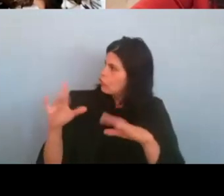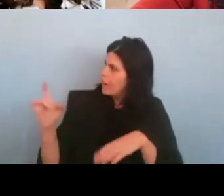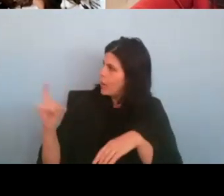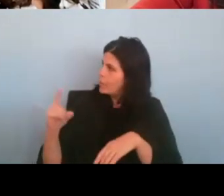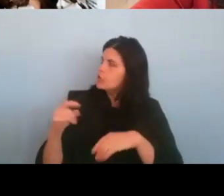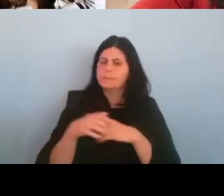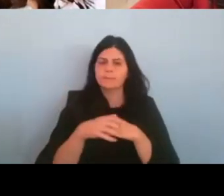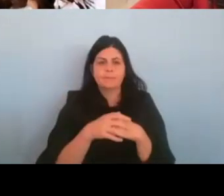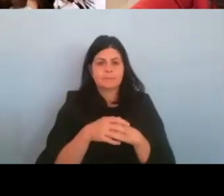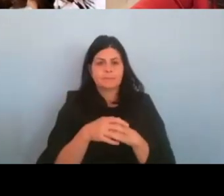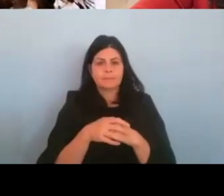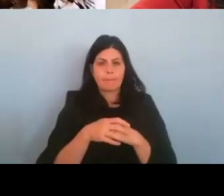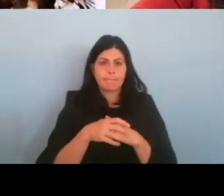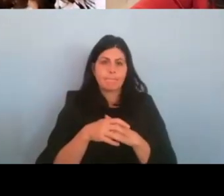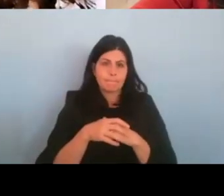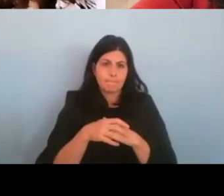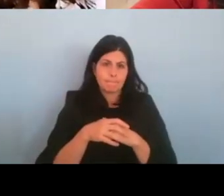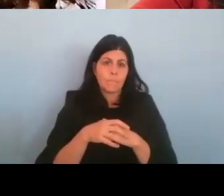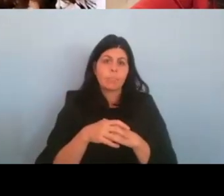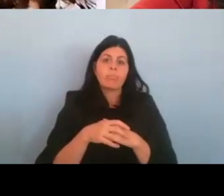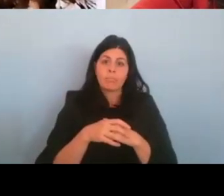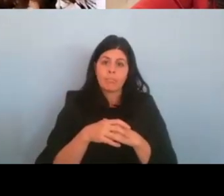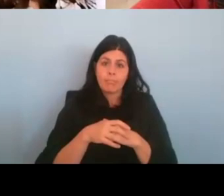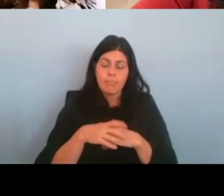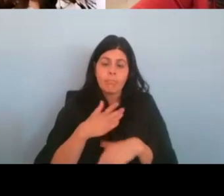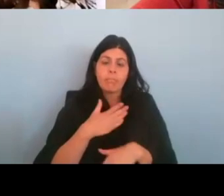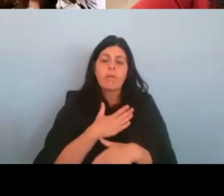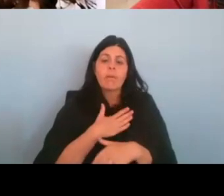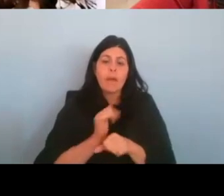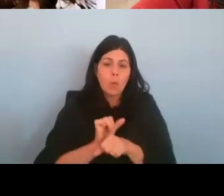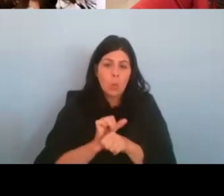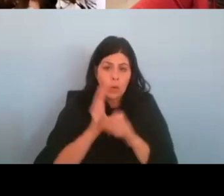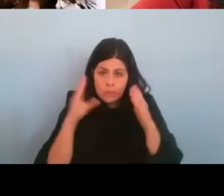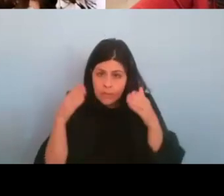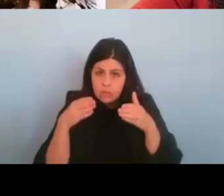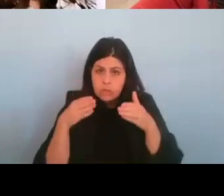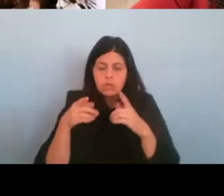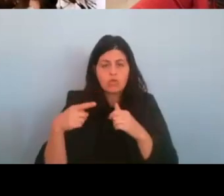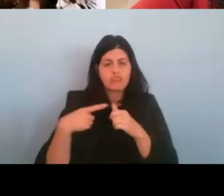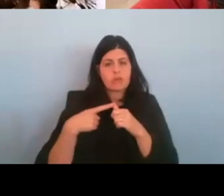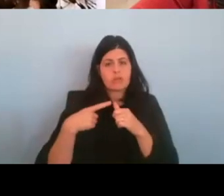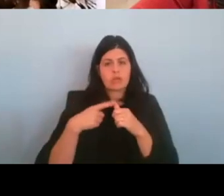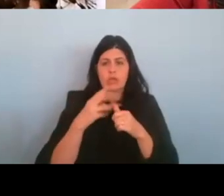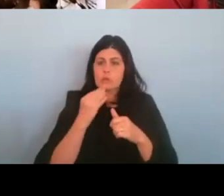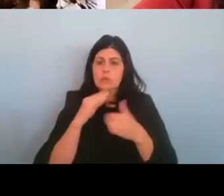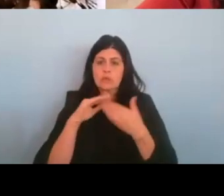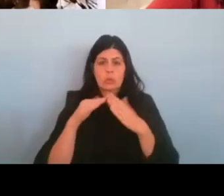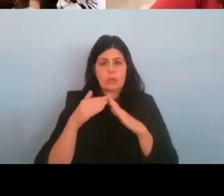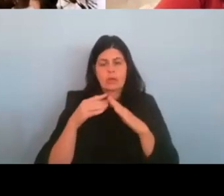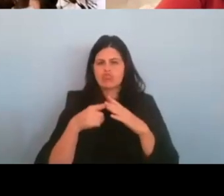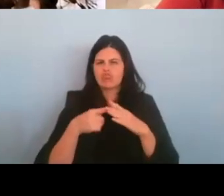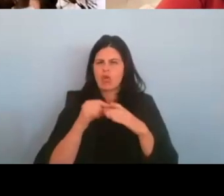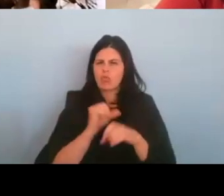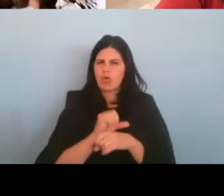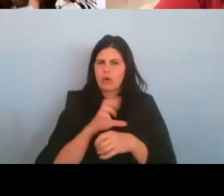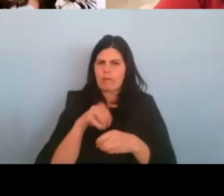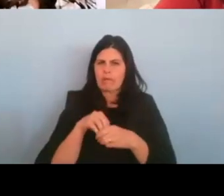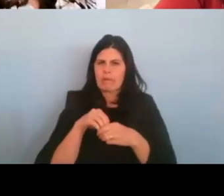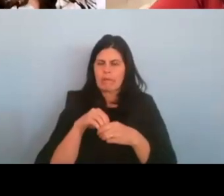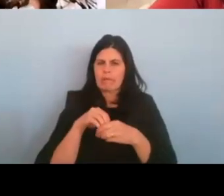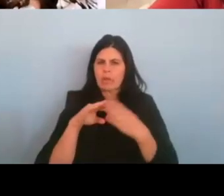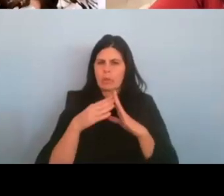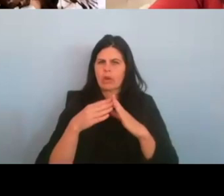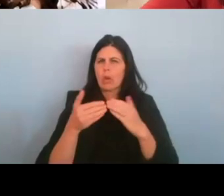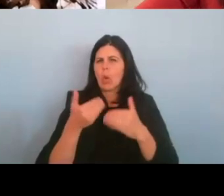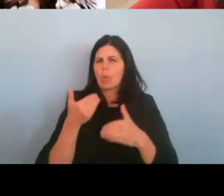So my, my work has been centered, uh, originally in the Jewish community. started working in the community 20, almost 23